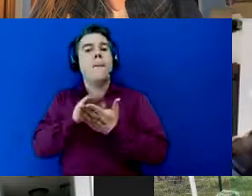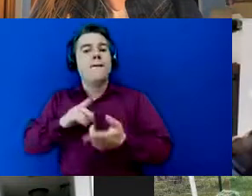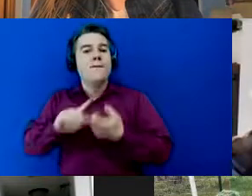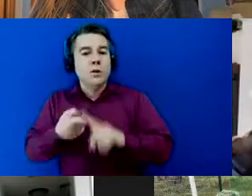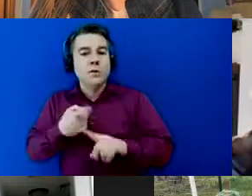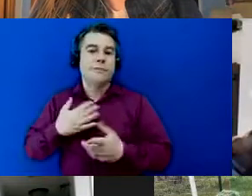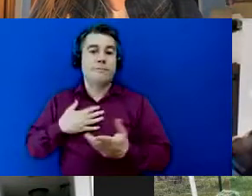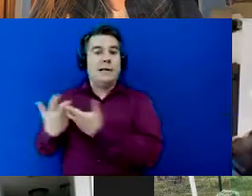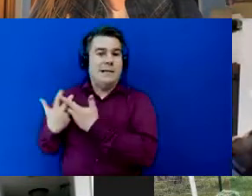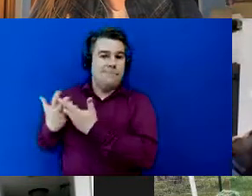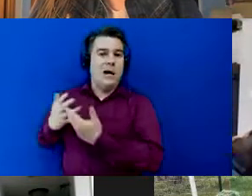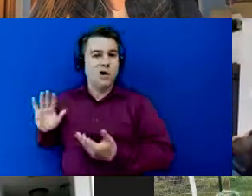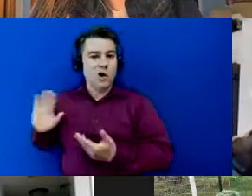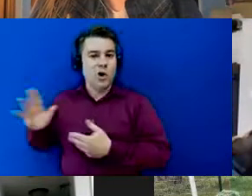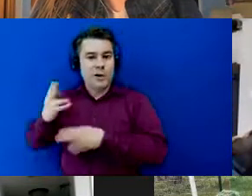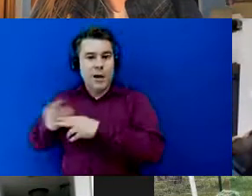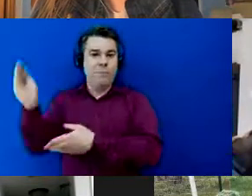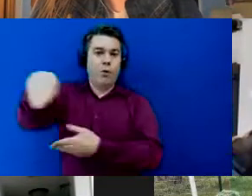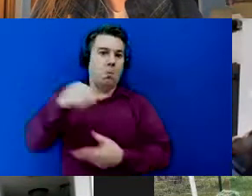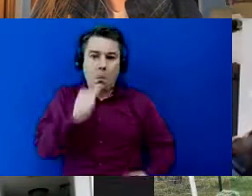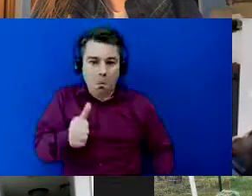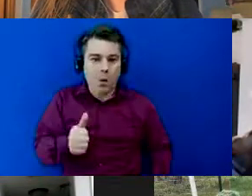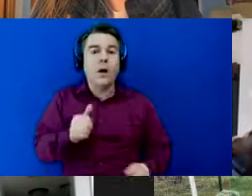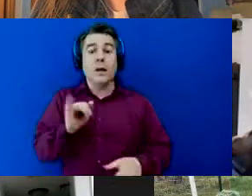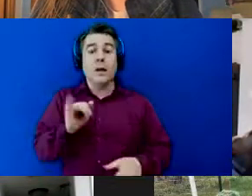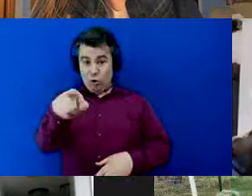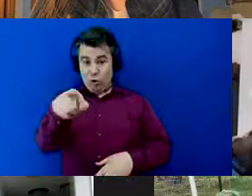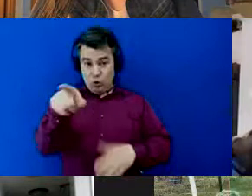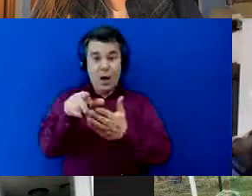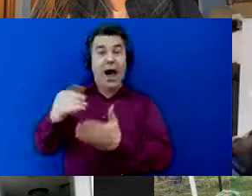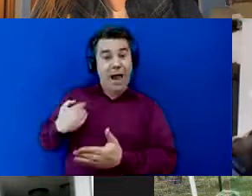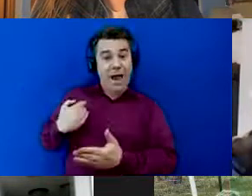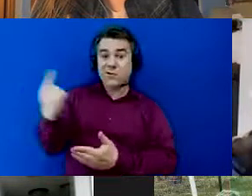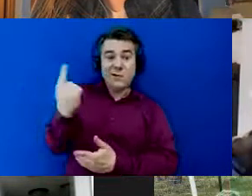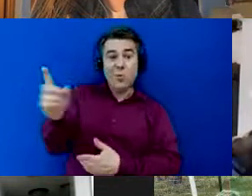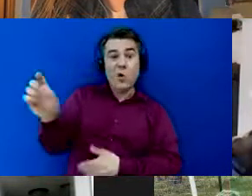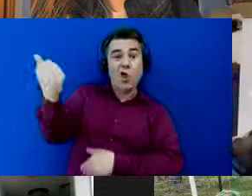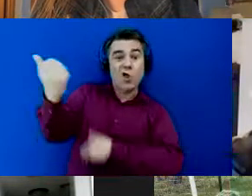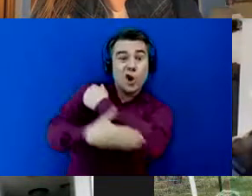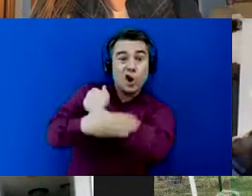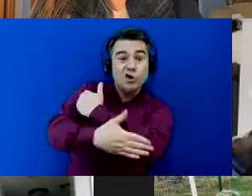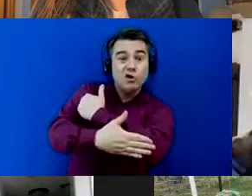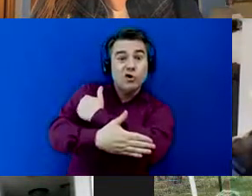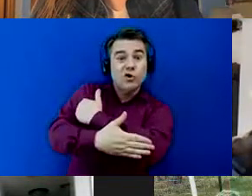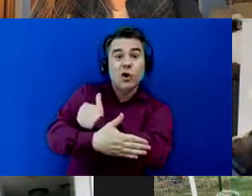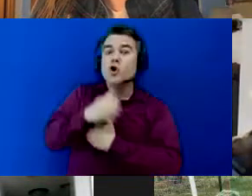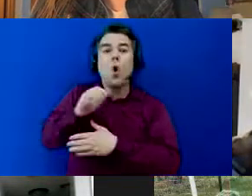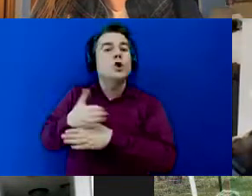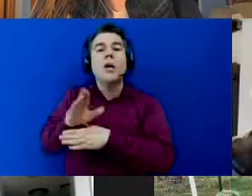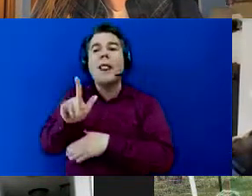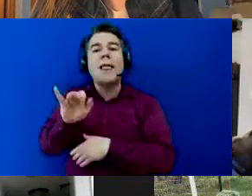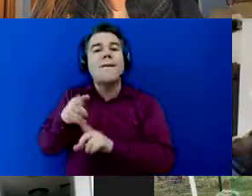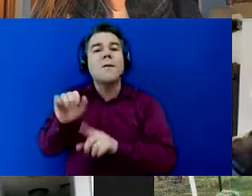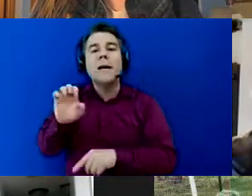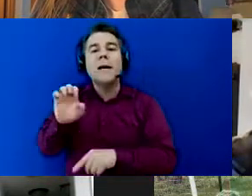teammate's name in there and so if you do have someone in another country don't share your engage app link it won't